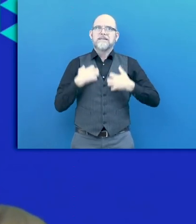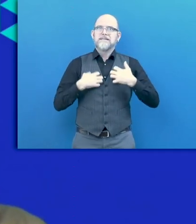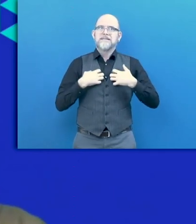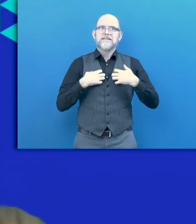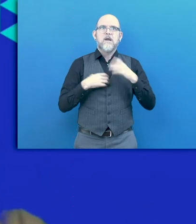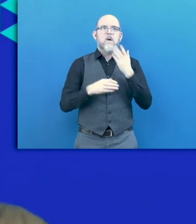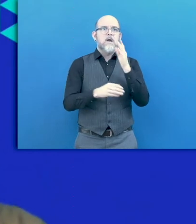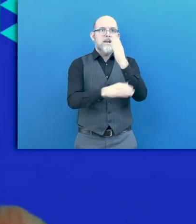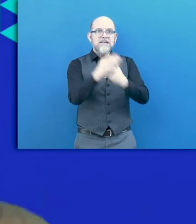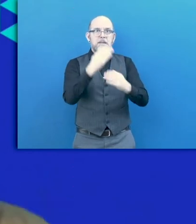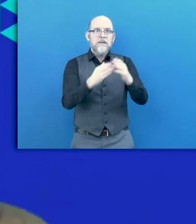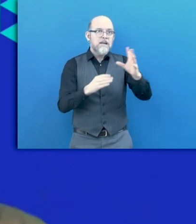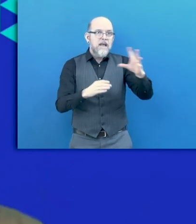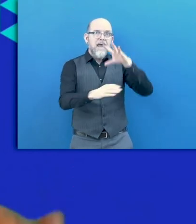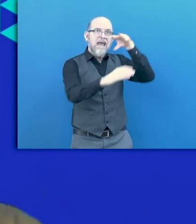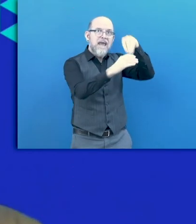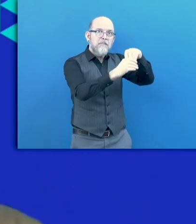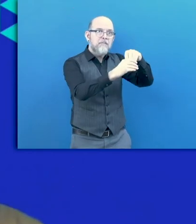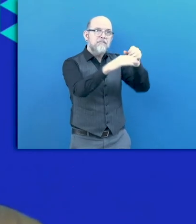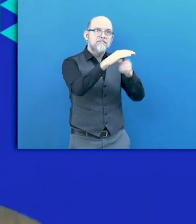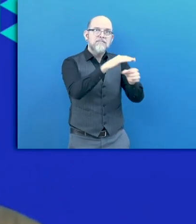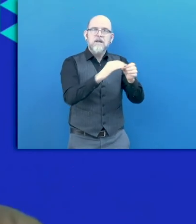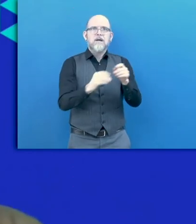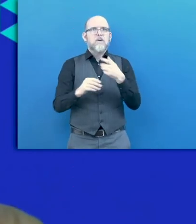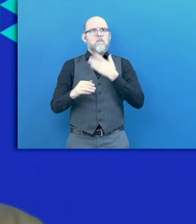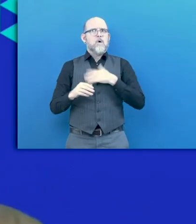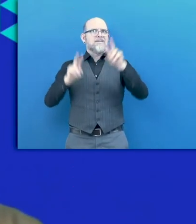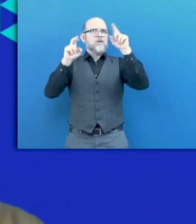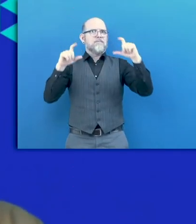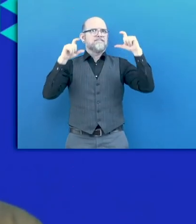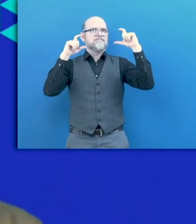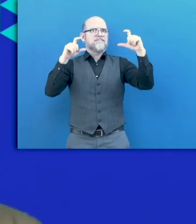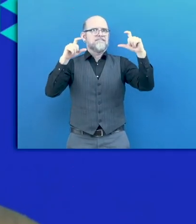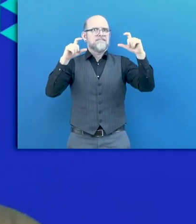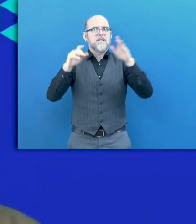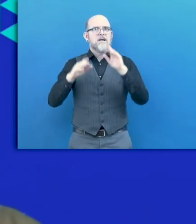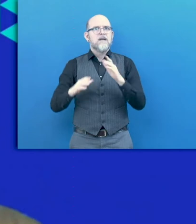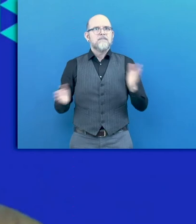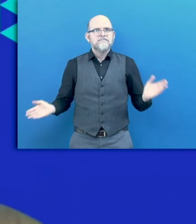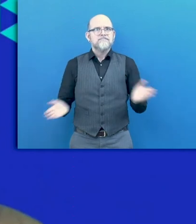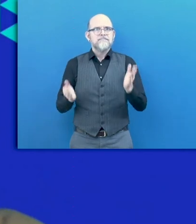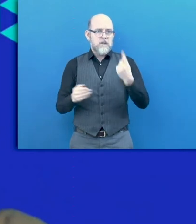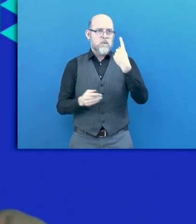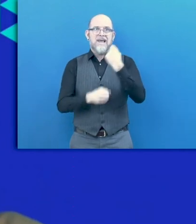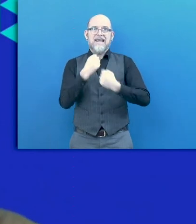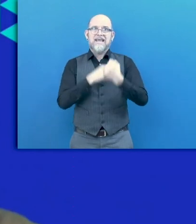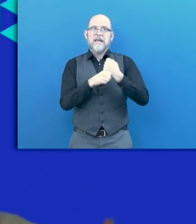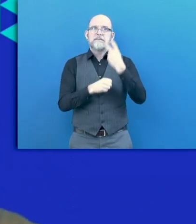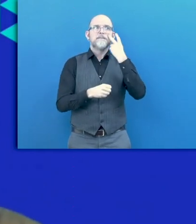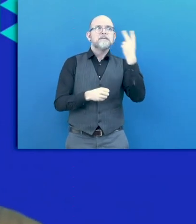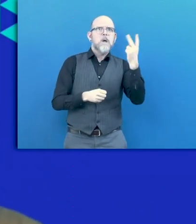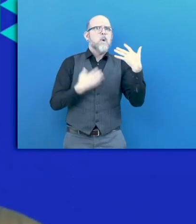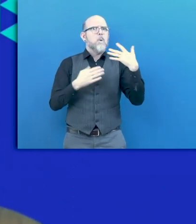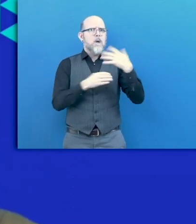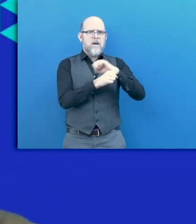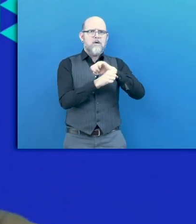agenda. In particular, in the Latin American region, have seen a lot of initiatives, also in this year, last year, even in the current context of the pandemic, we have seen a